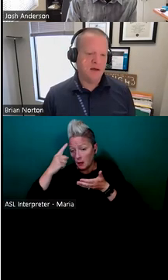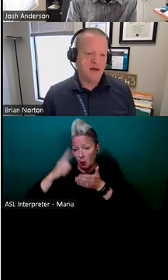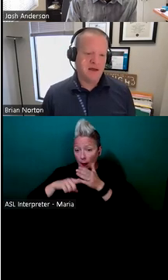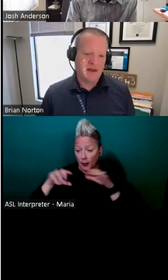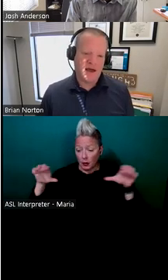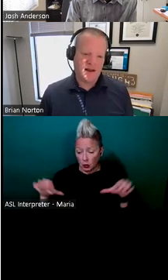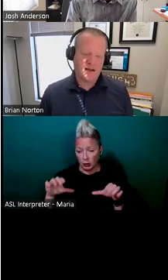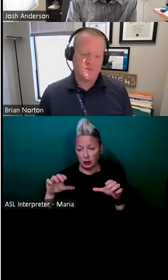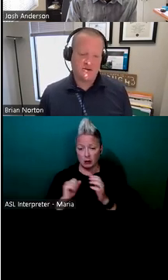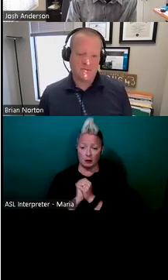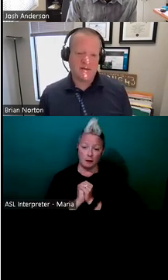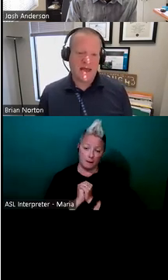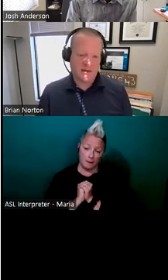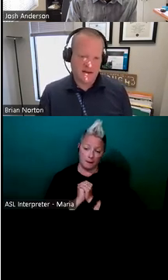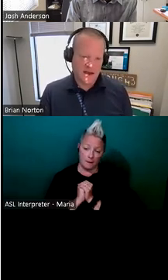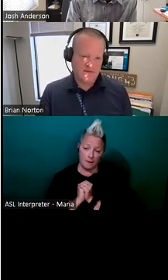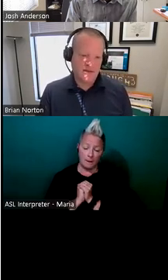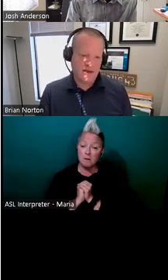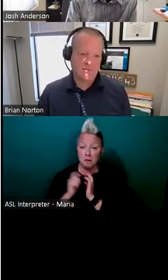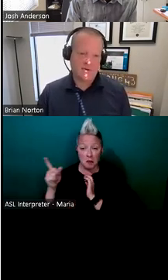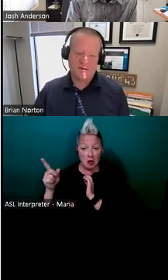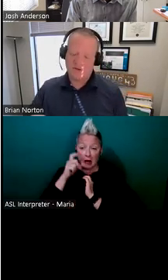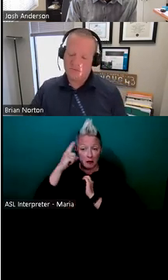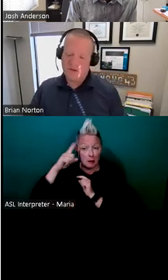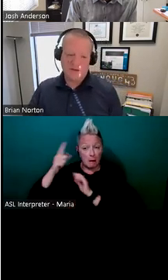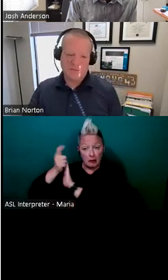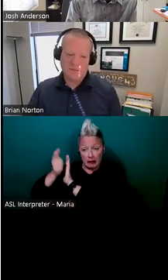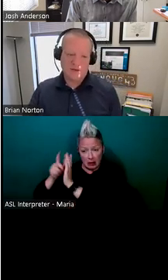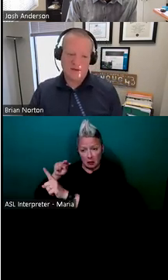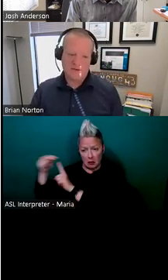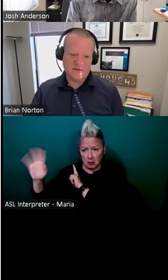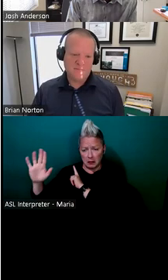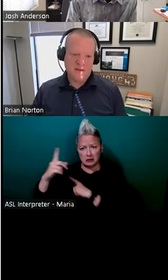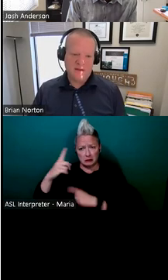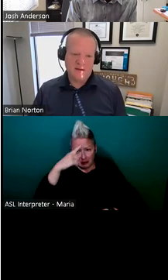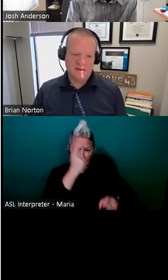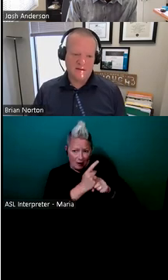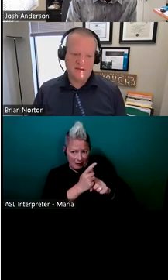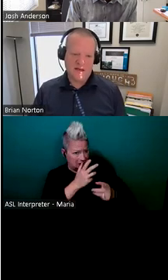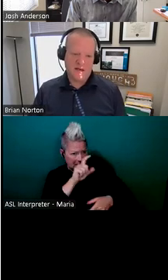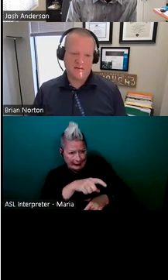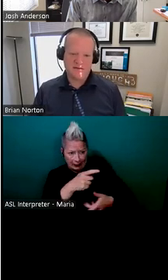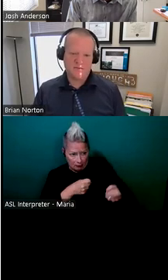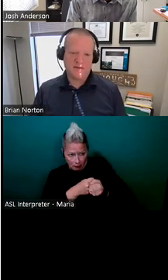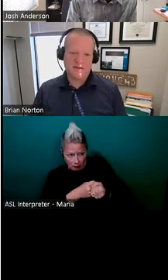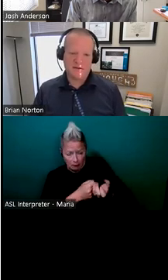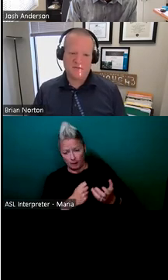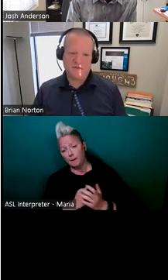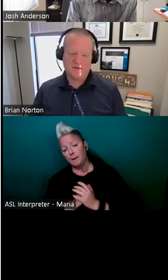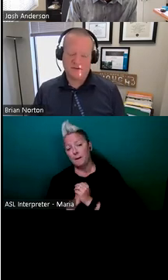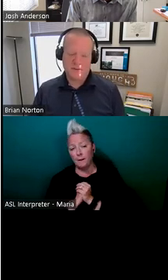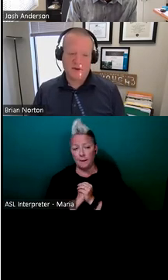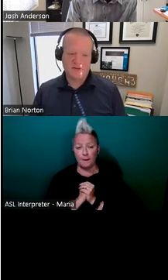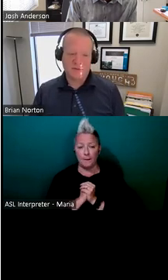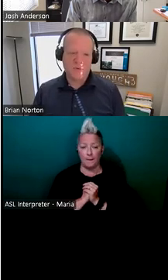Um, again, not as much from the legality side of things, but just really simply because it's a, it's the right thing to do